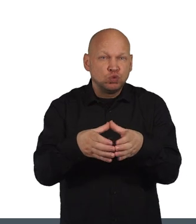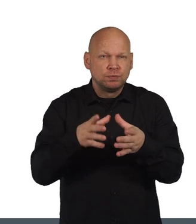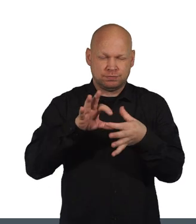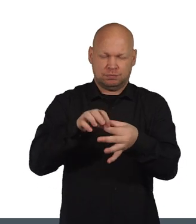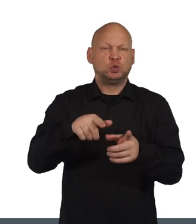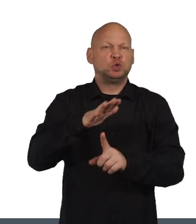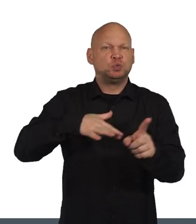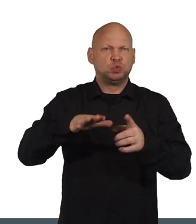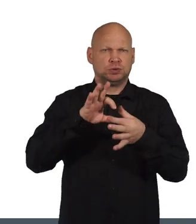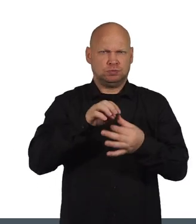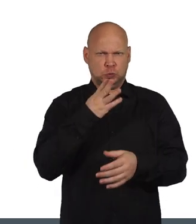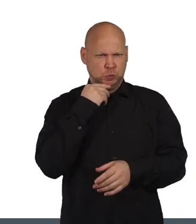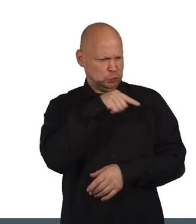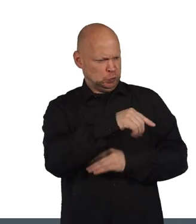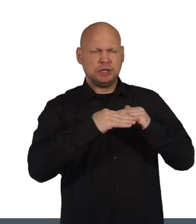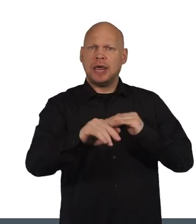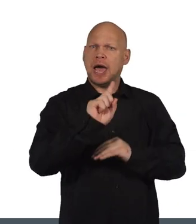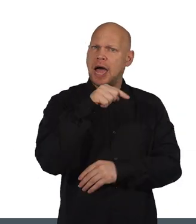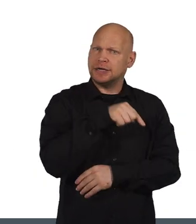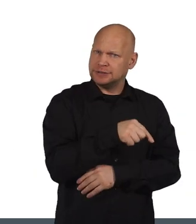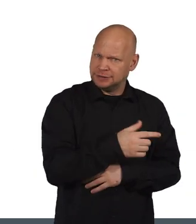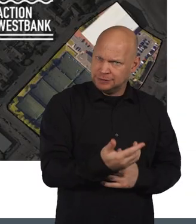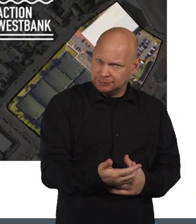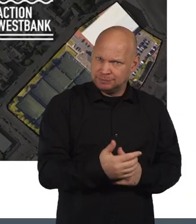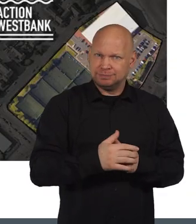with the community about the use of the land.